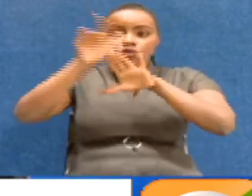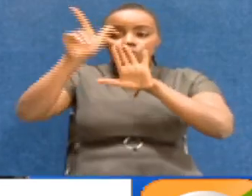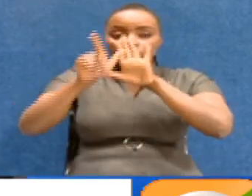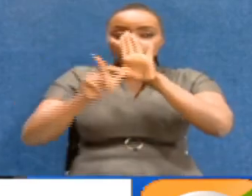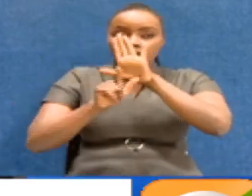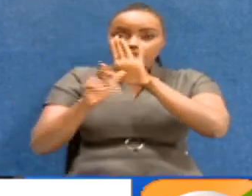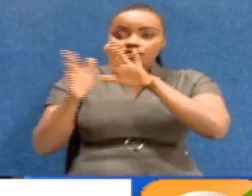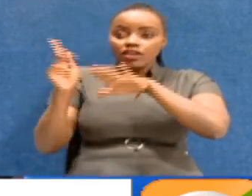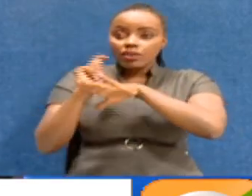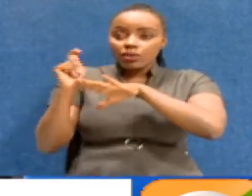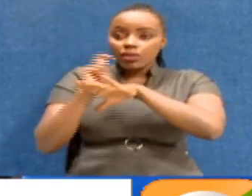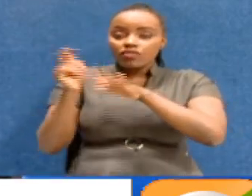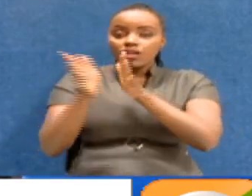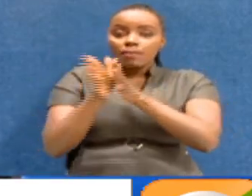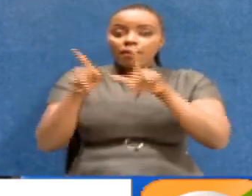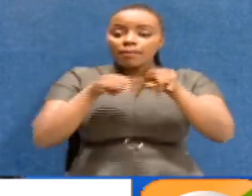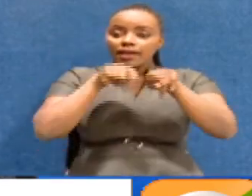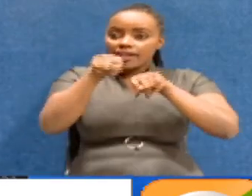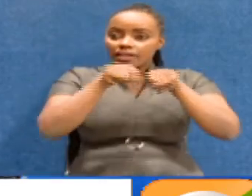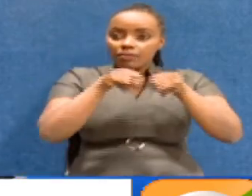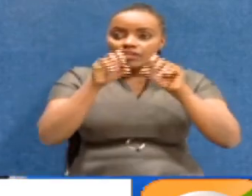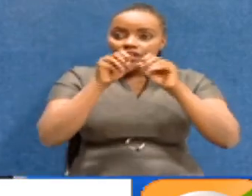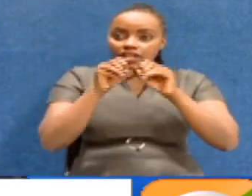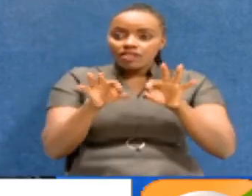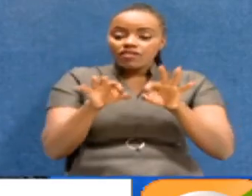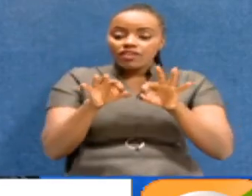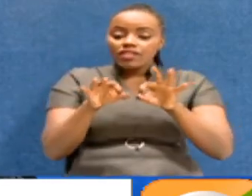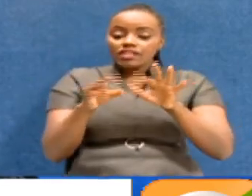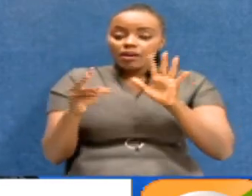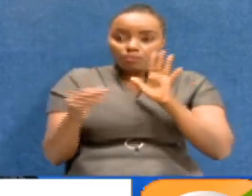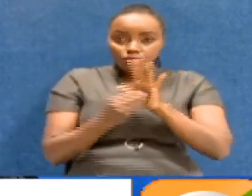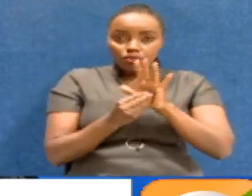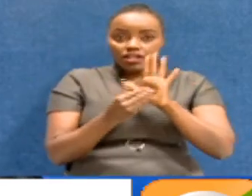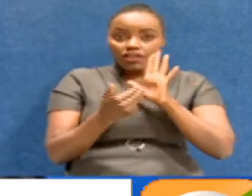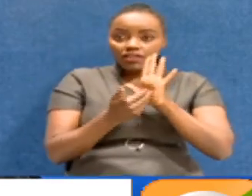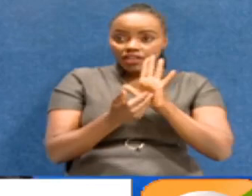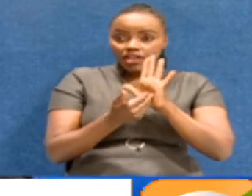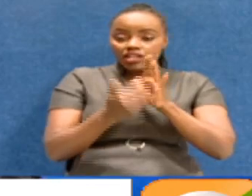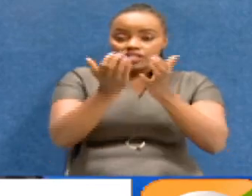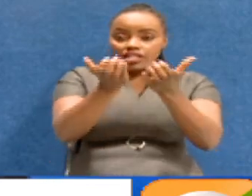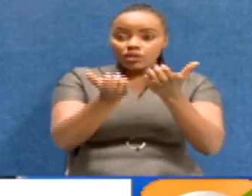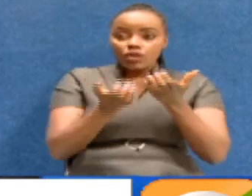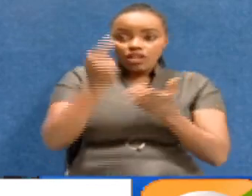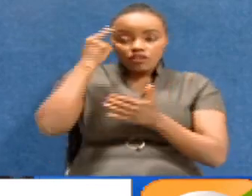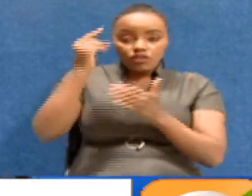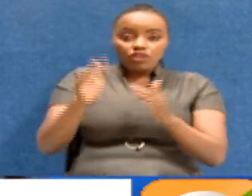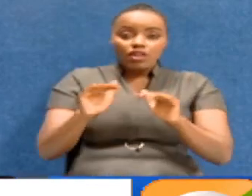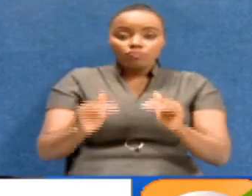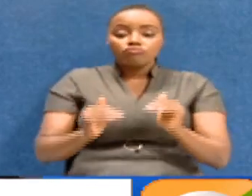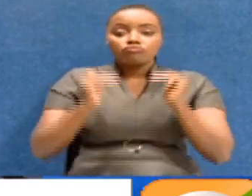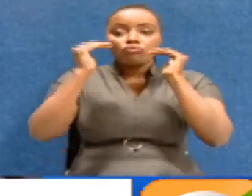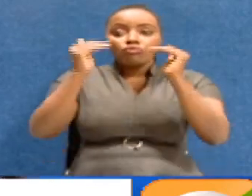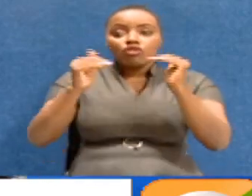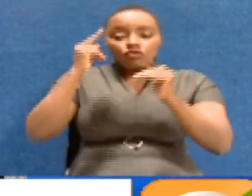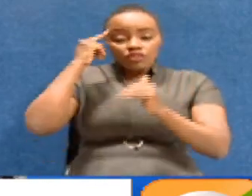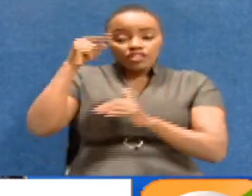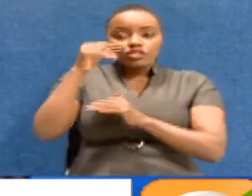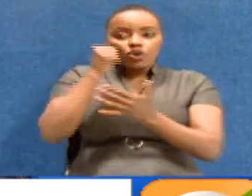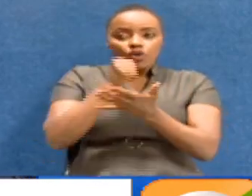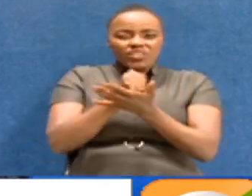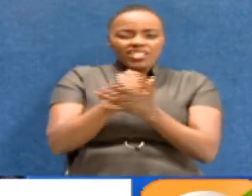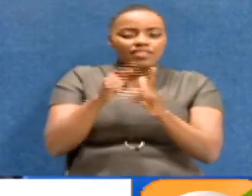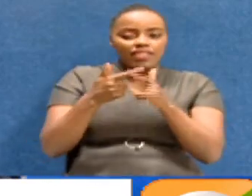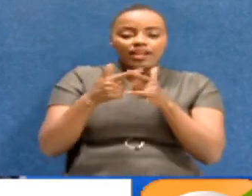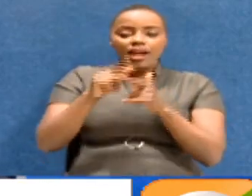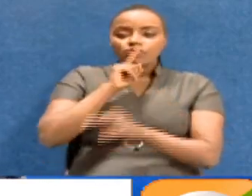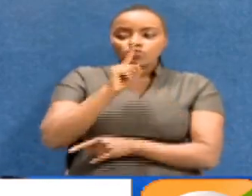and training in public administration. If that was to be put in a requirement for promotion to these officers, I'm sure